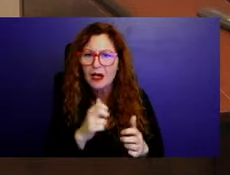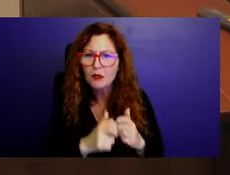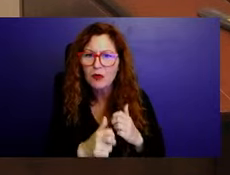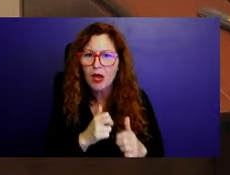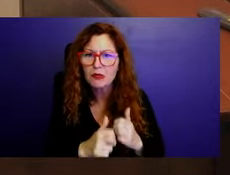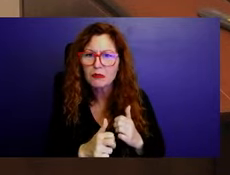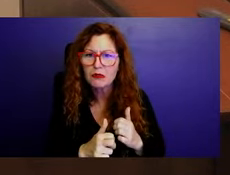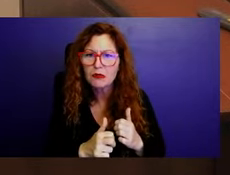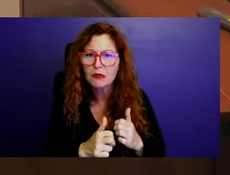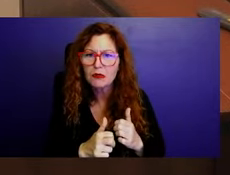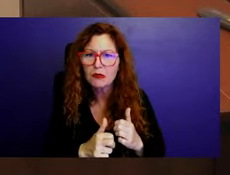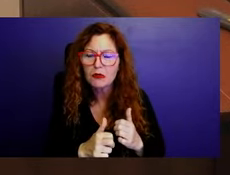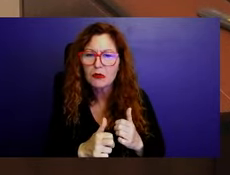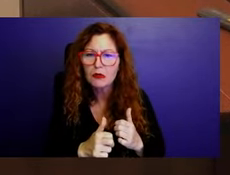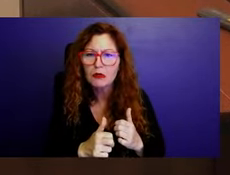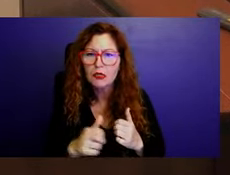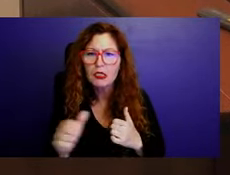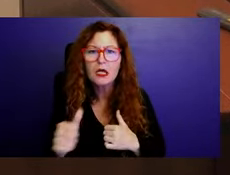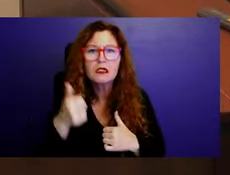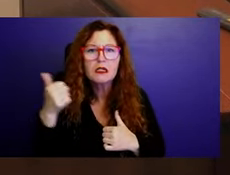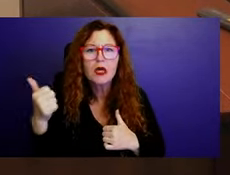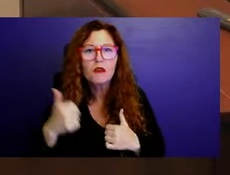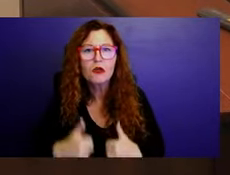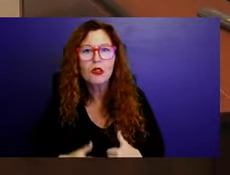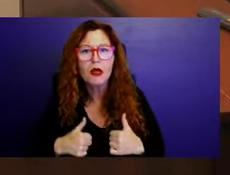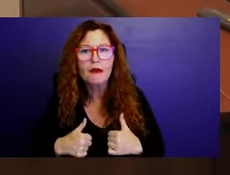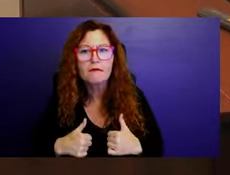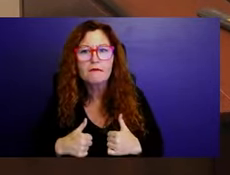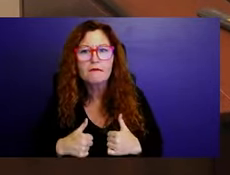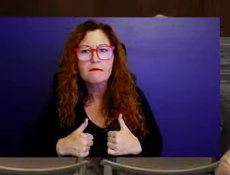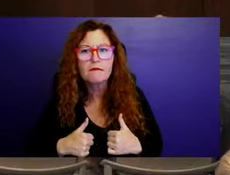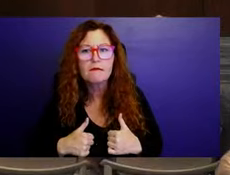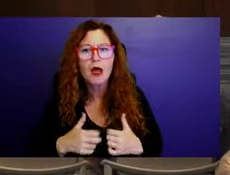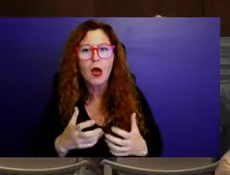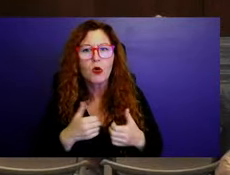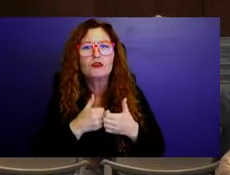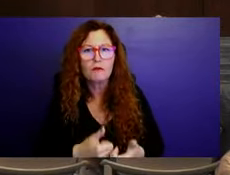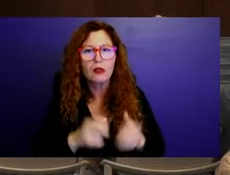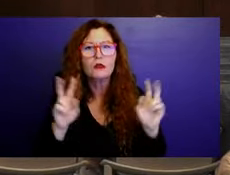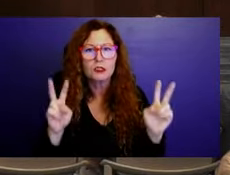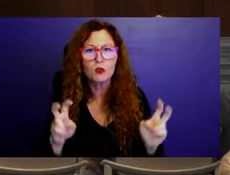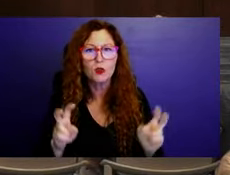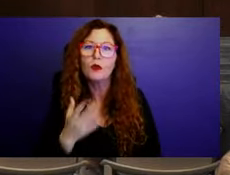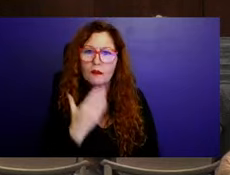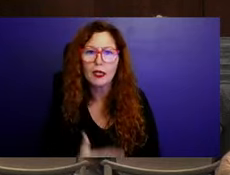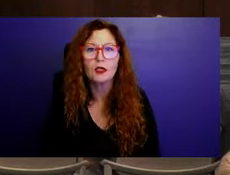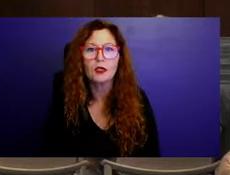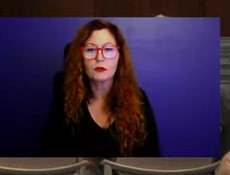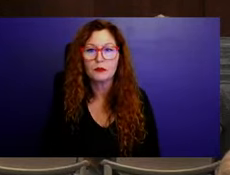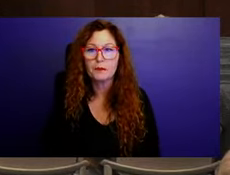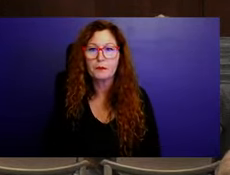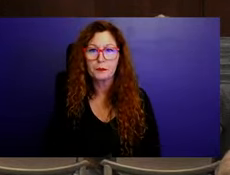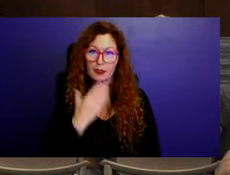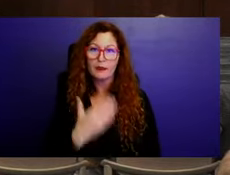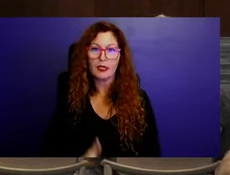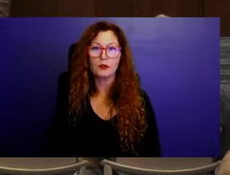want to follow this quotation. Thank you. Thank you. We appreciate your kind words.